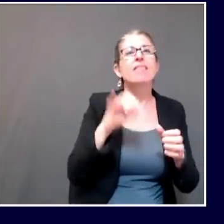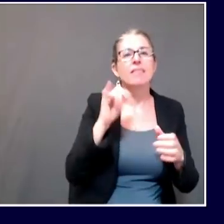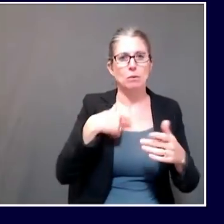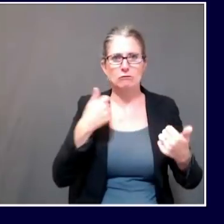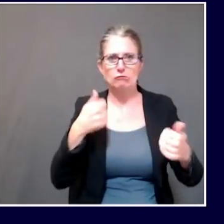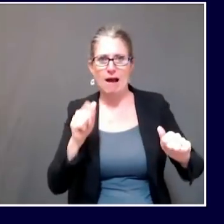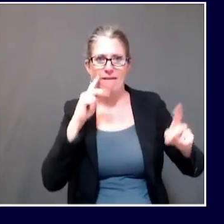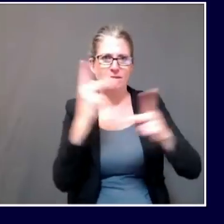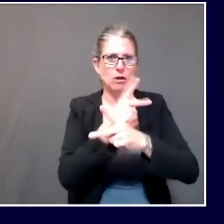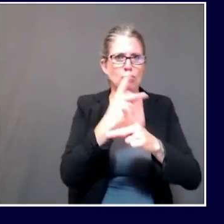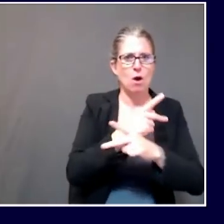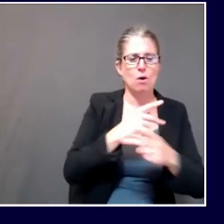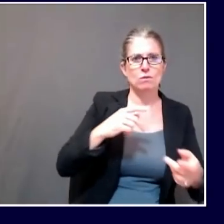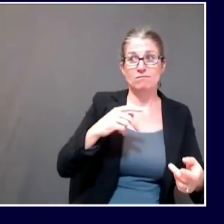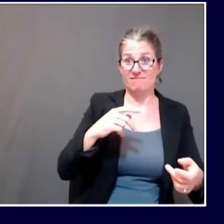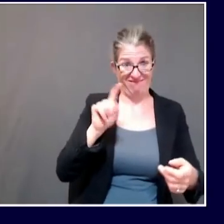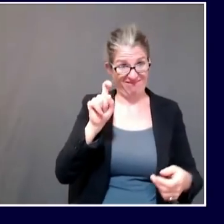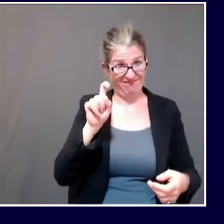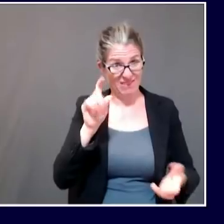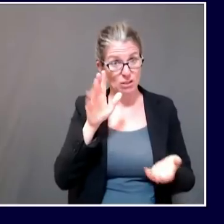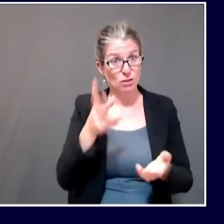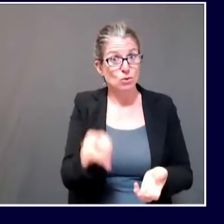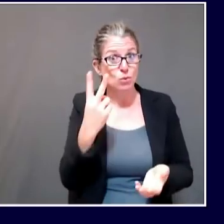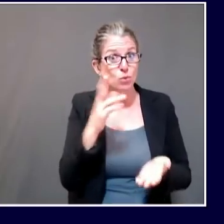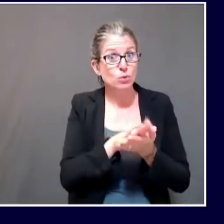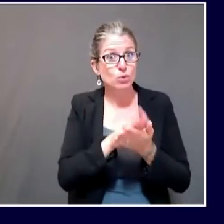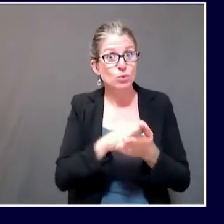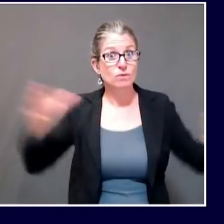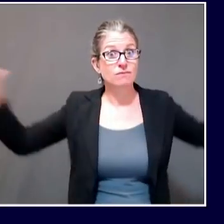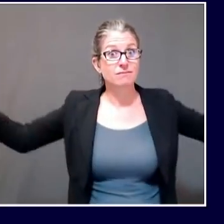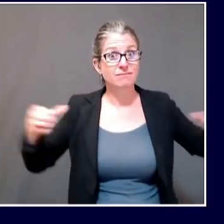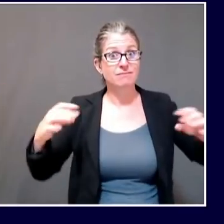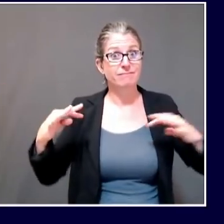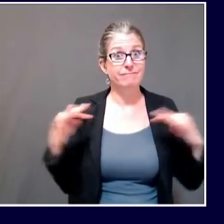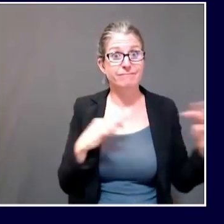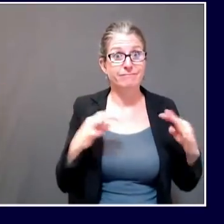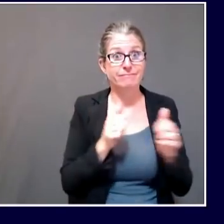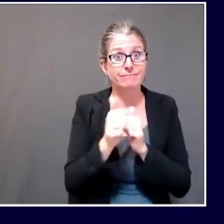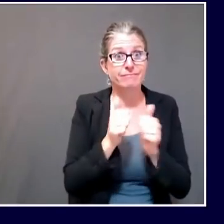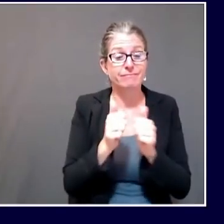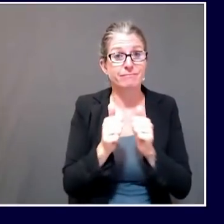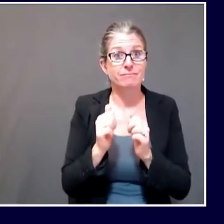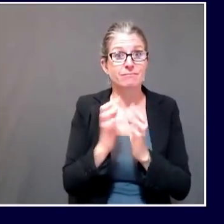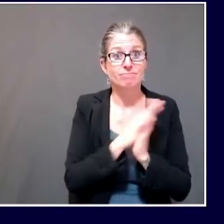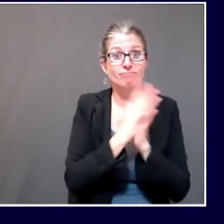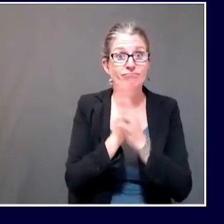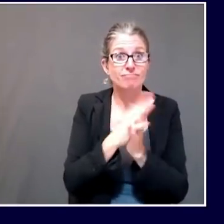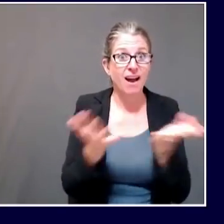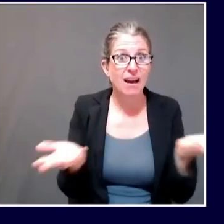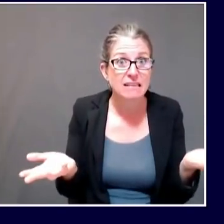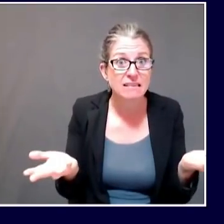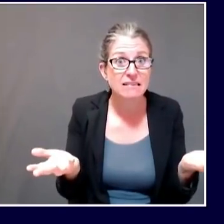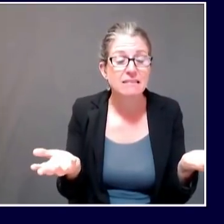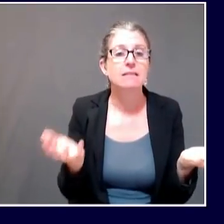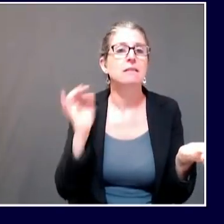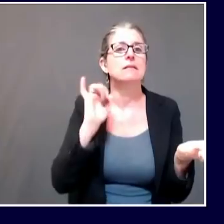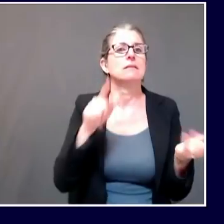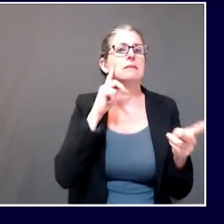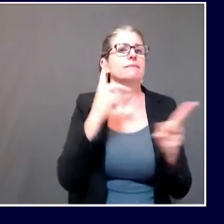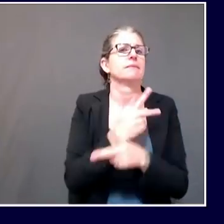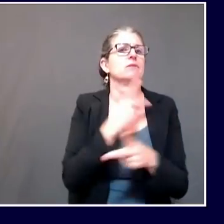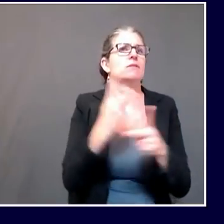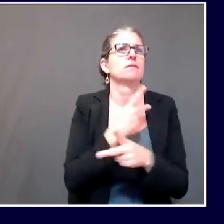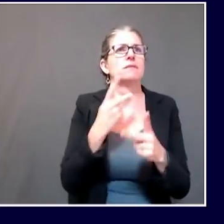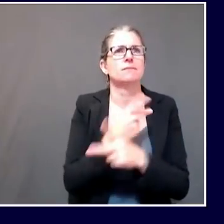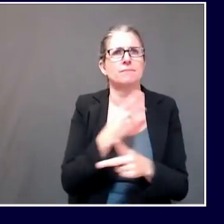think there's still some more discussion and dialogue to be happening on that. This is a challenging topic not just in the state of Maine but across the nation and we're hopeful